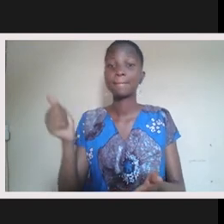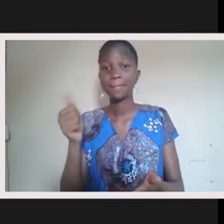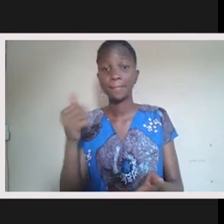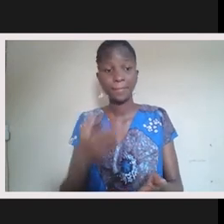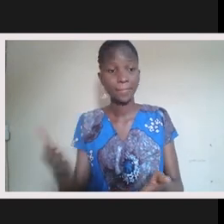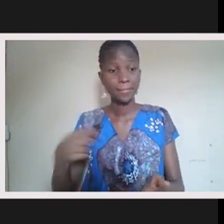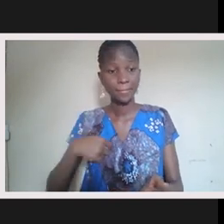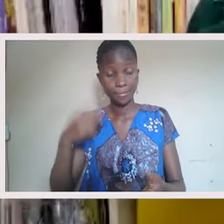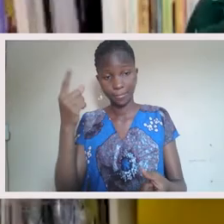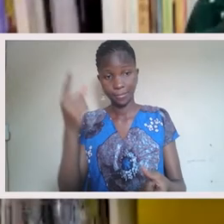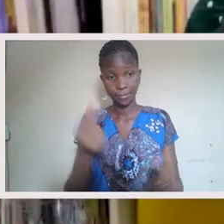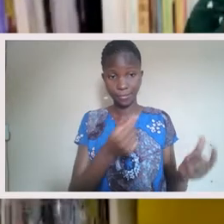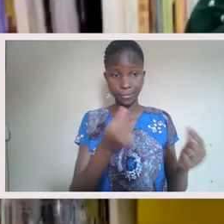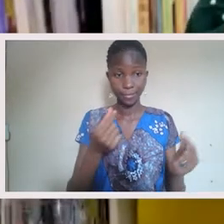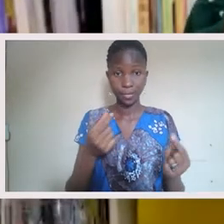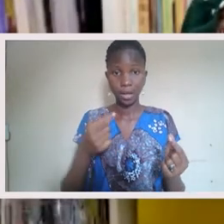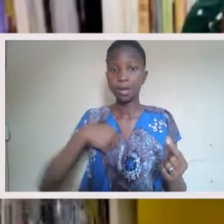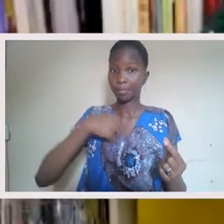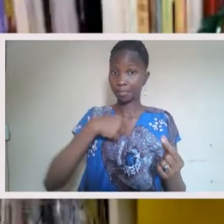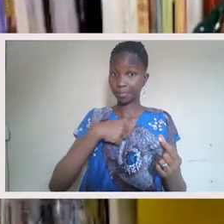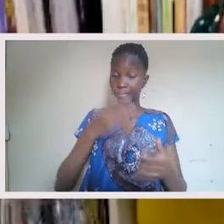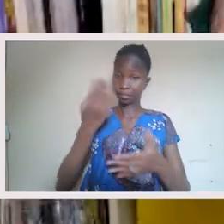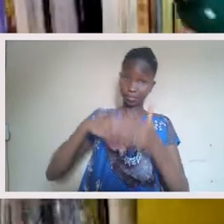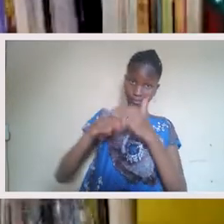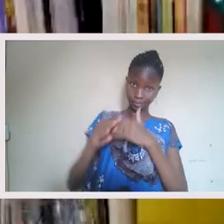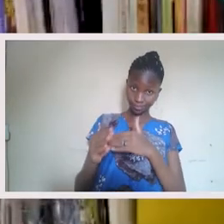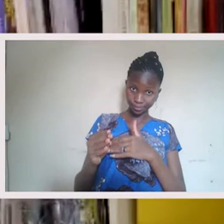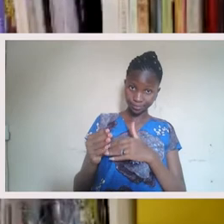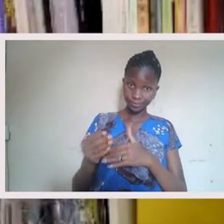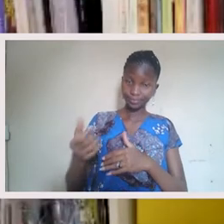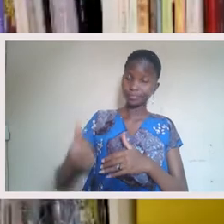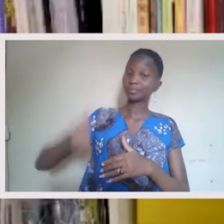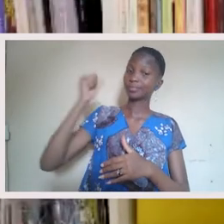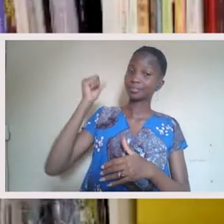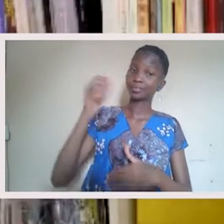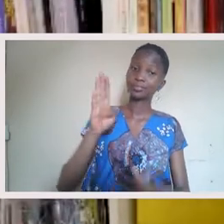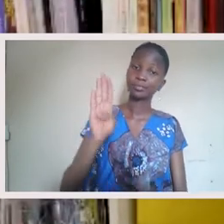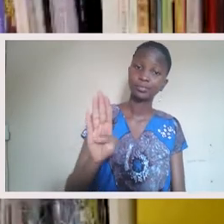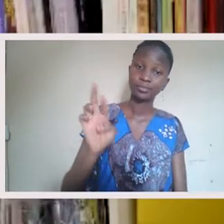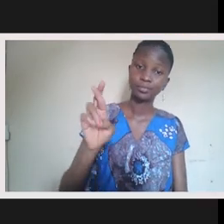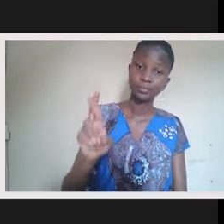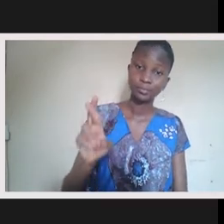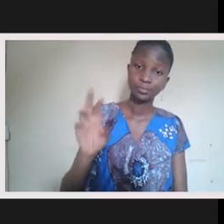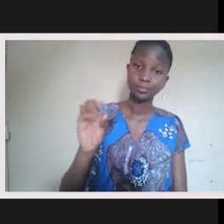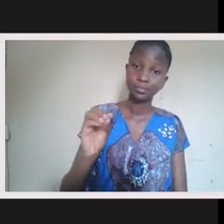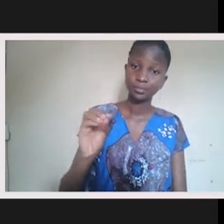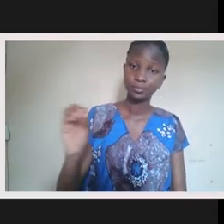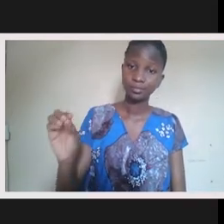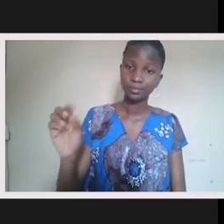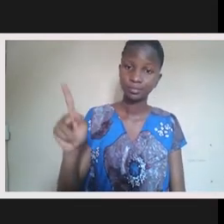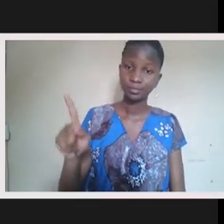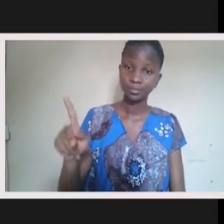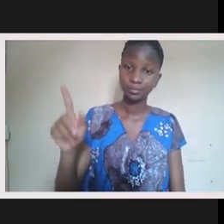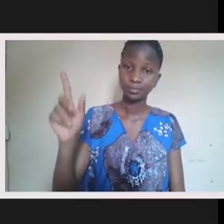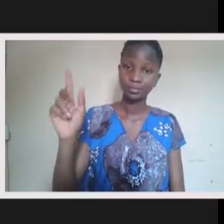So some of the busting I do on this is like, I, I was born in, in Brooklyn and I still